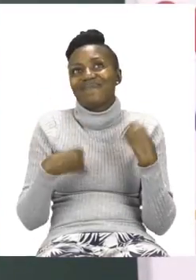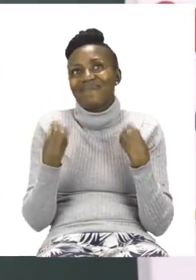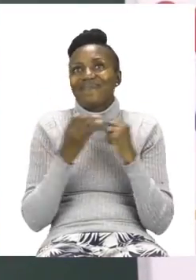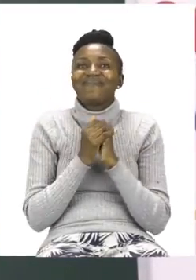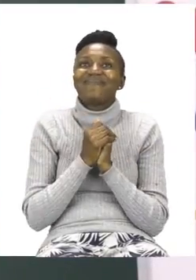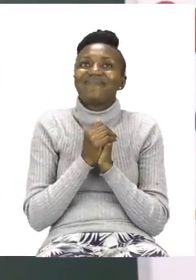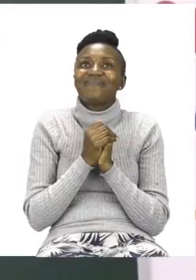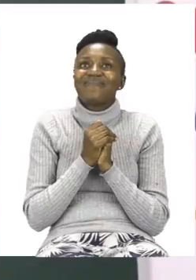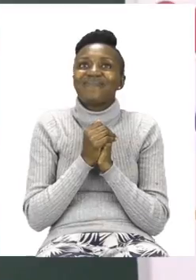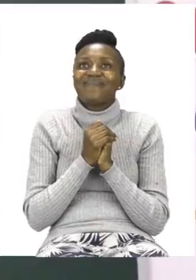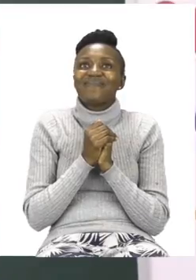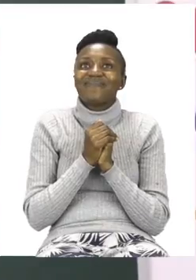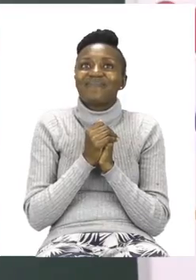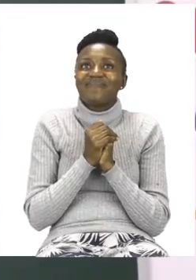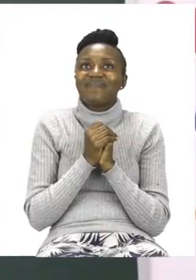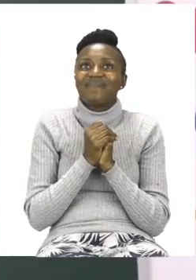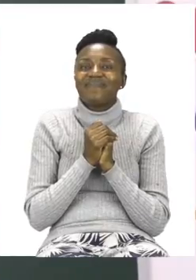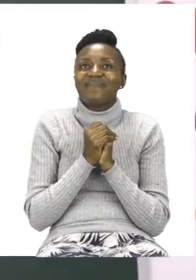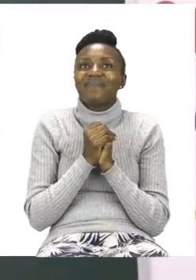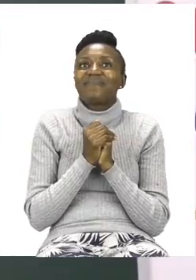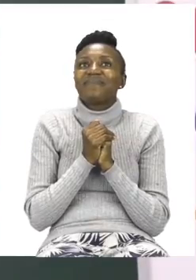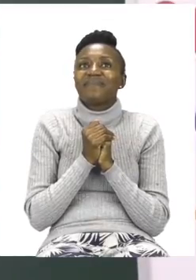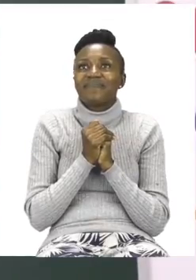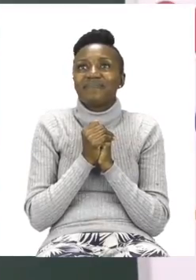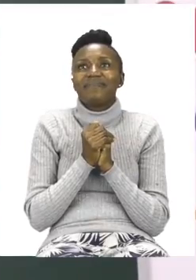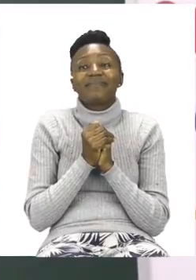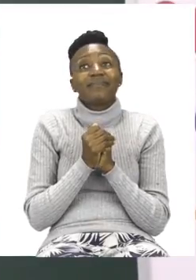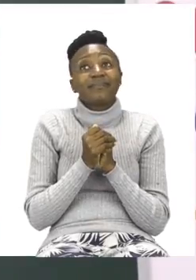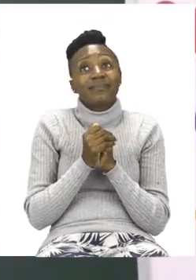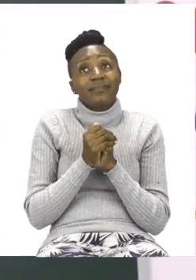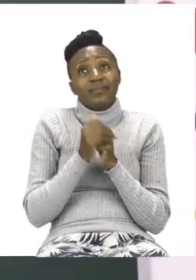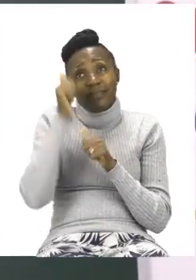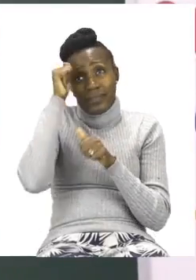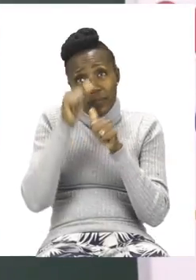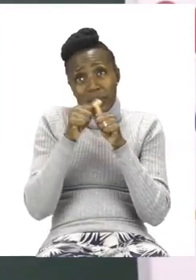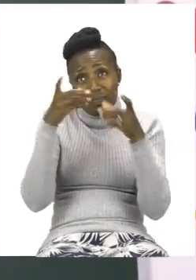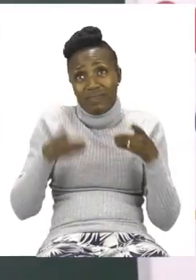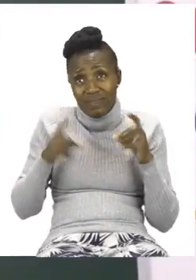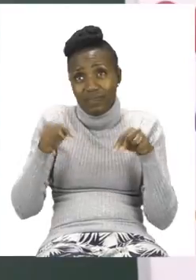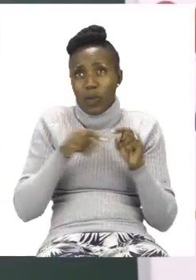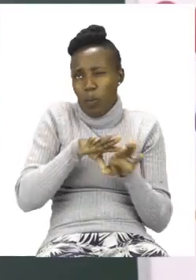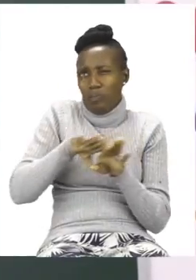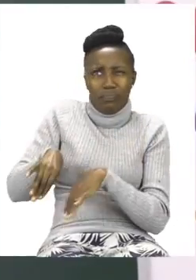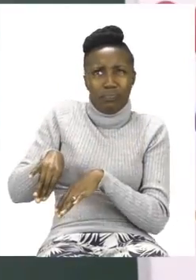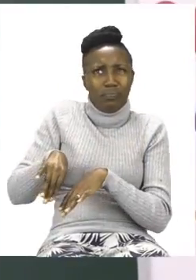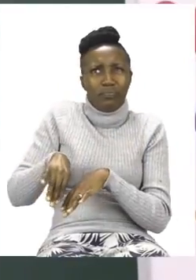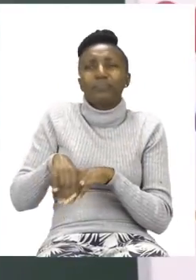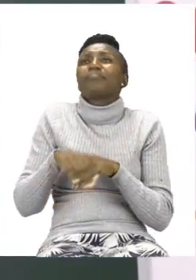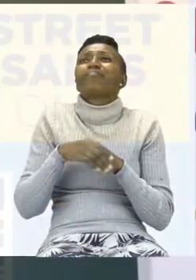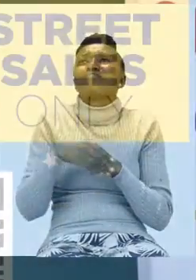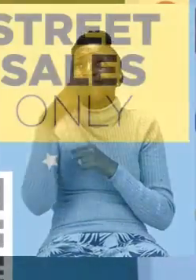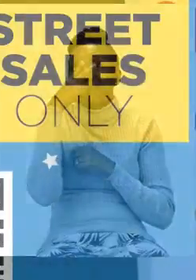fun also looking for the dangerous objects. And remember to stay far away from them. I'll see you soon after